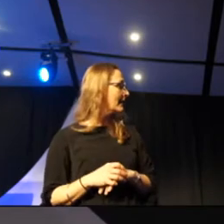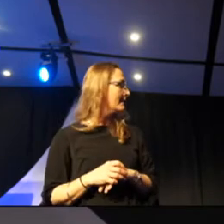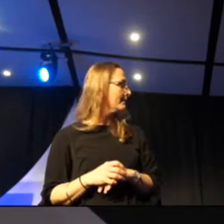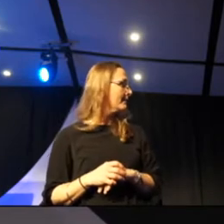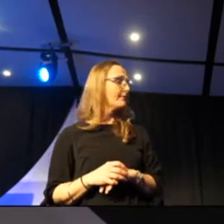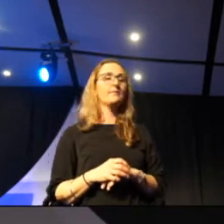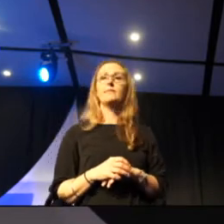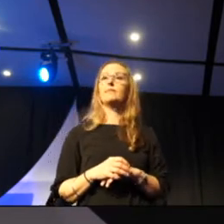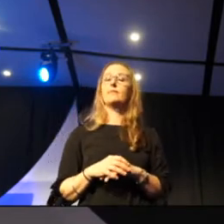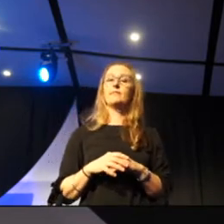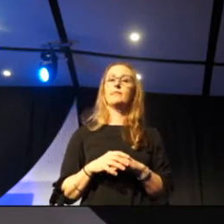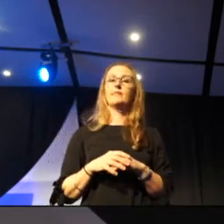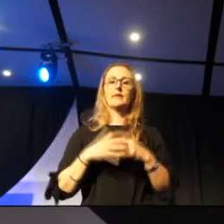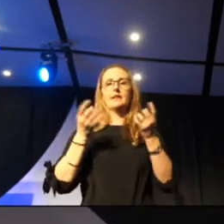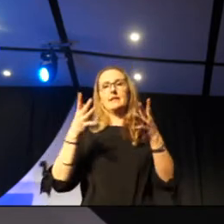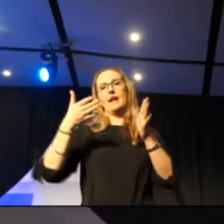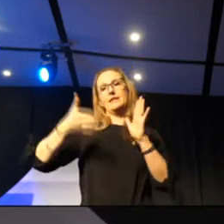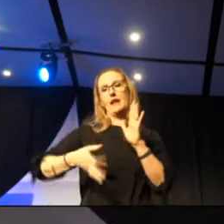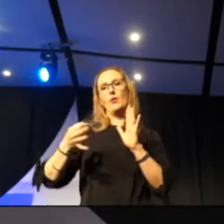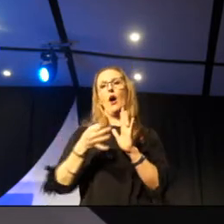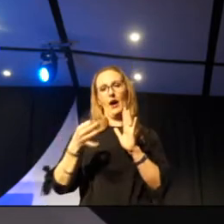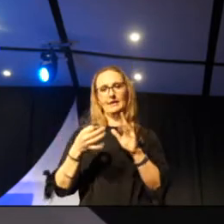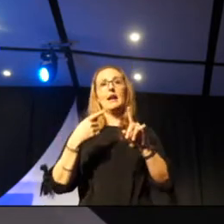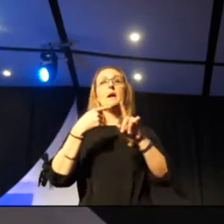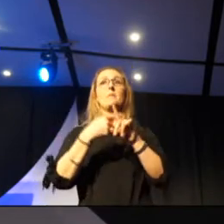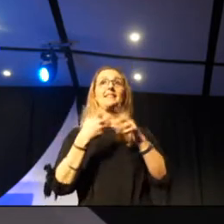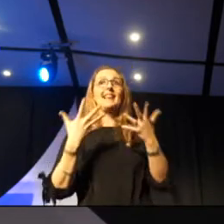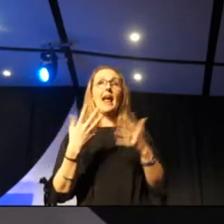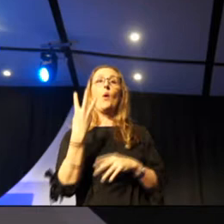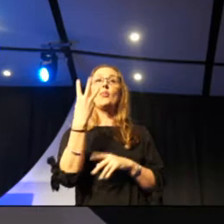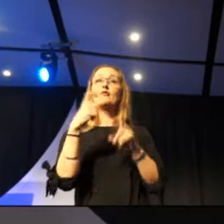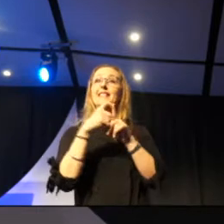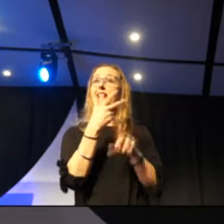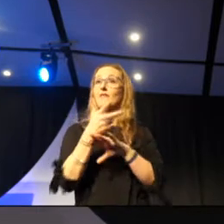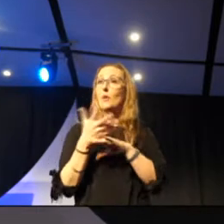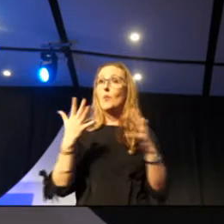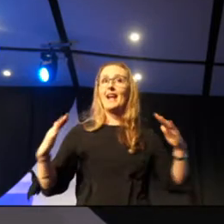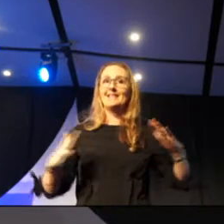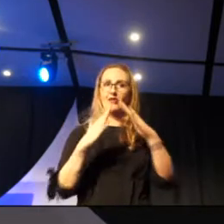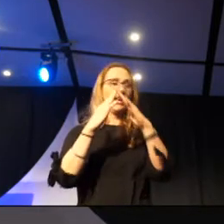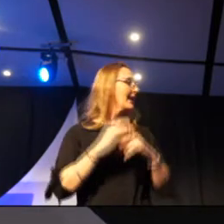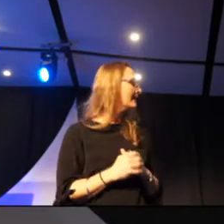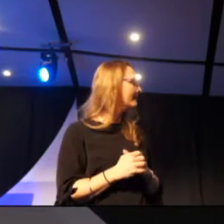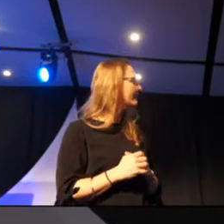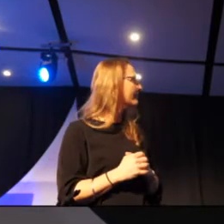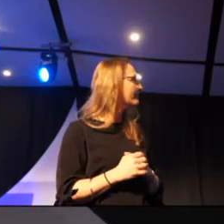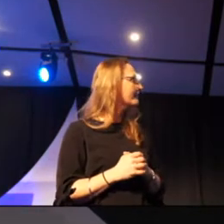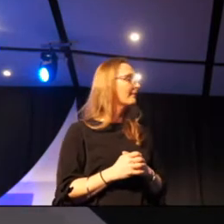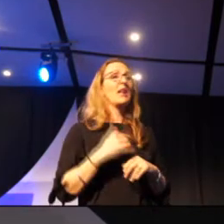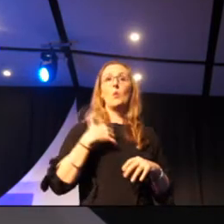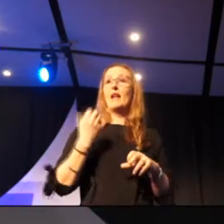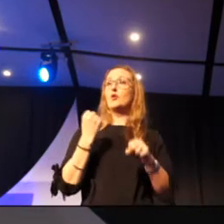3D as well, with our Taranaki site. We had to build much of the technology ourselves.